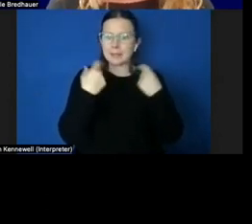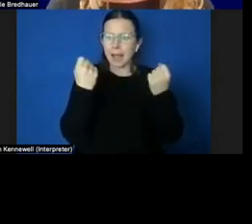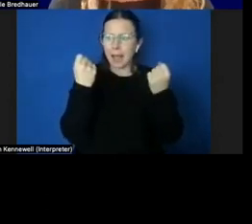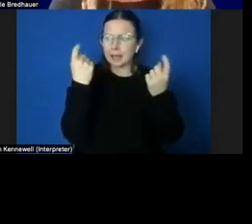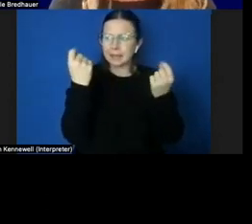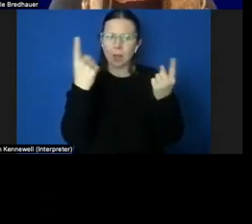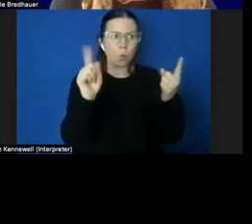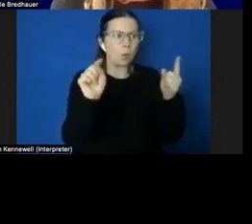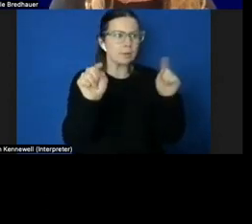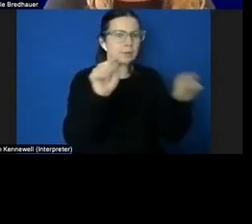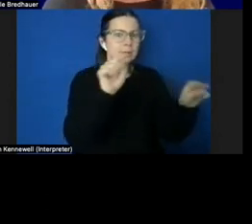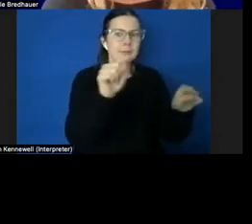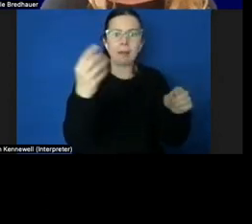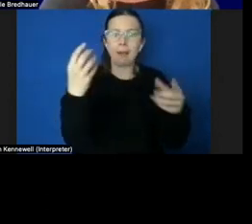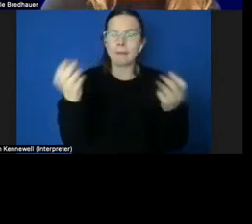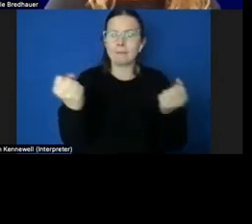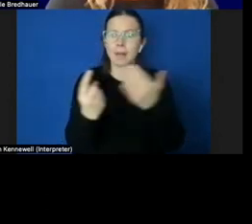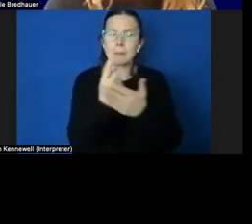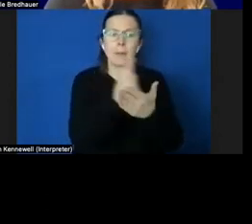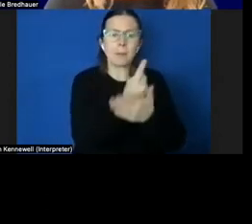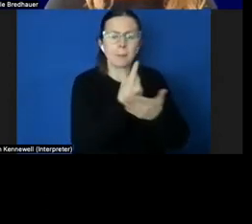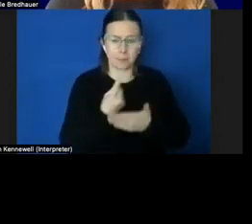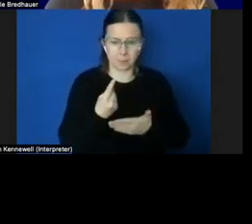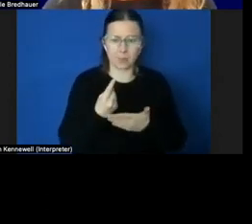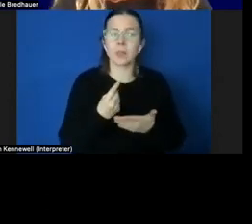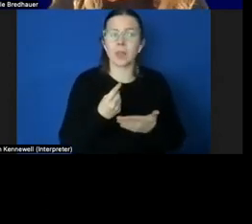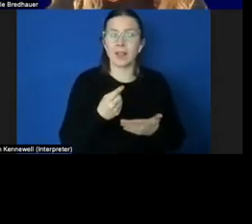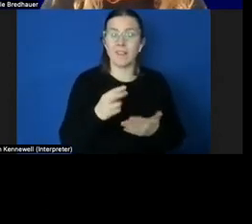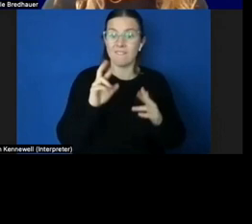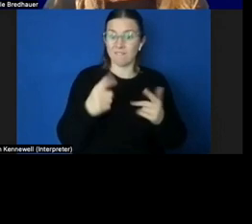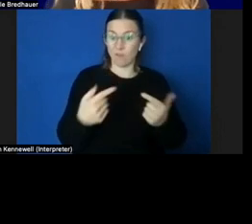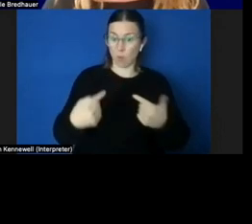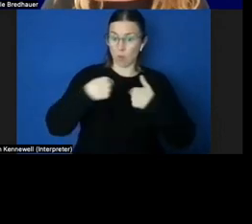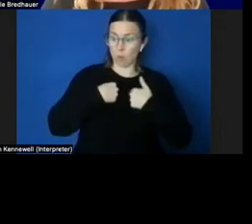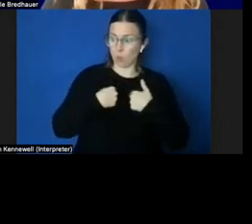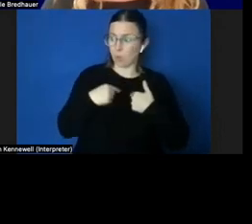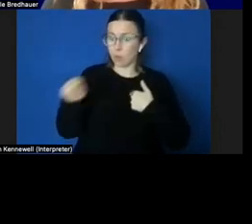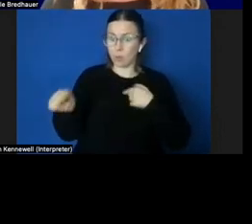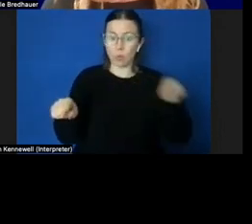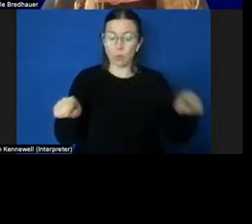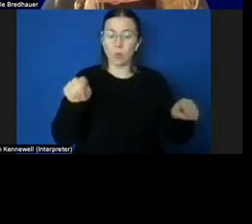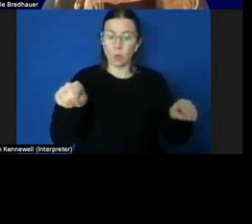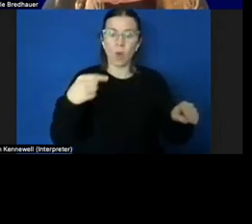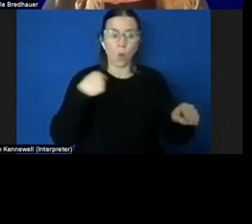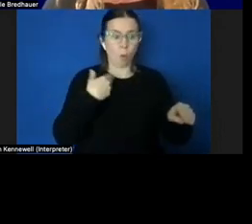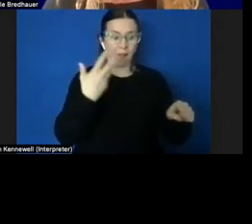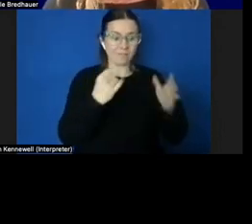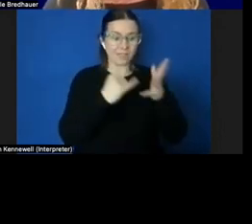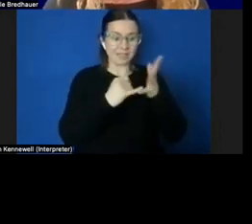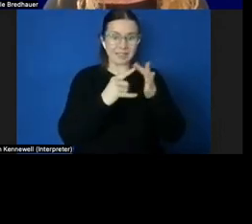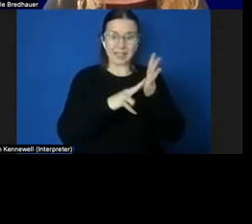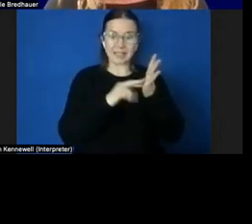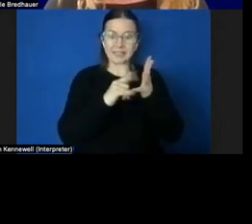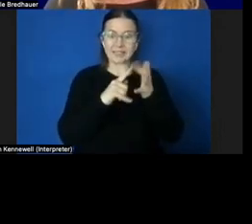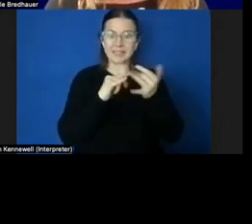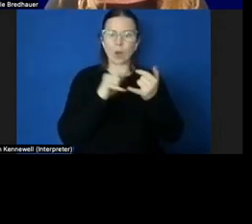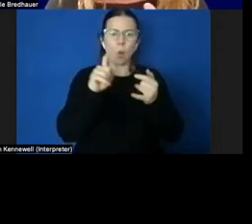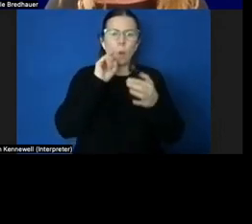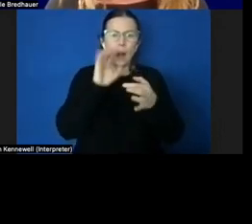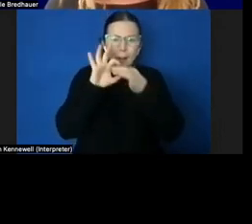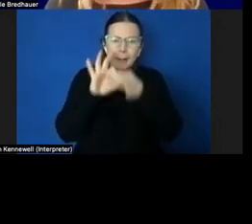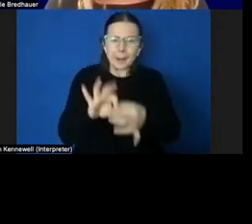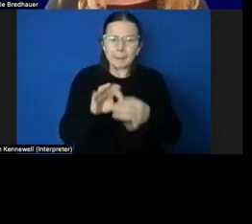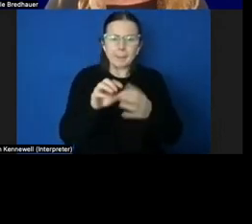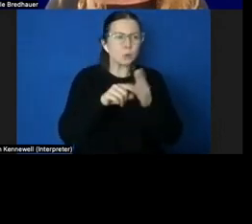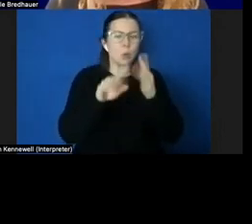For each one of us, our senses connect us to the world around us. They are the